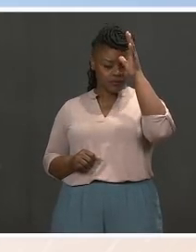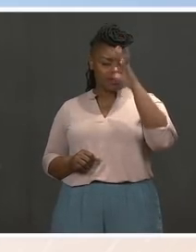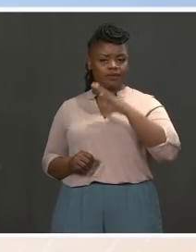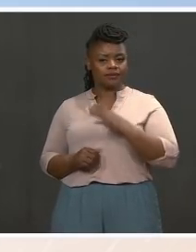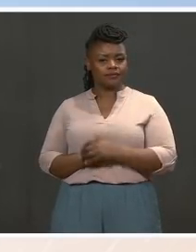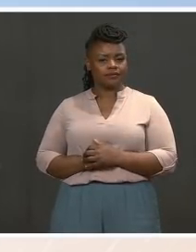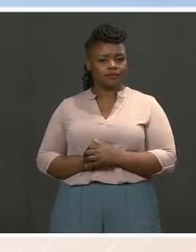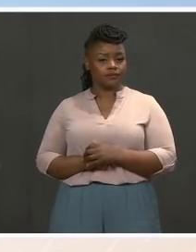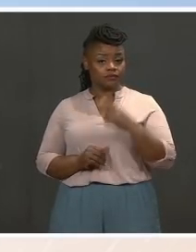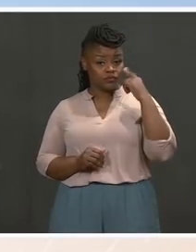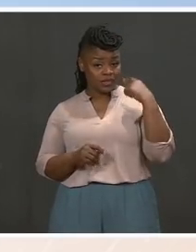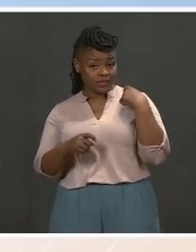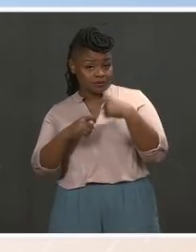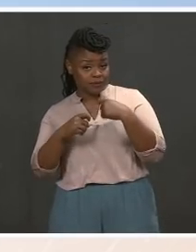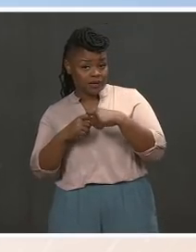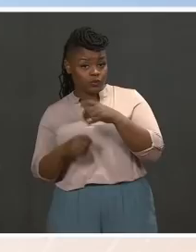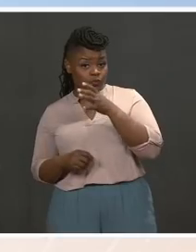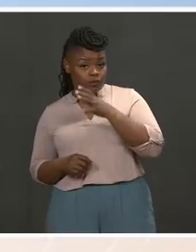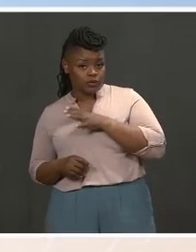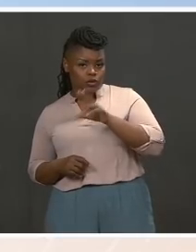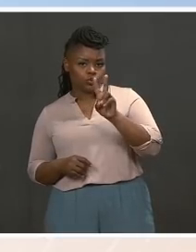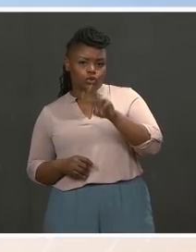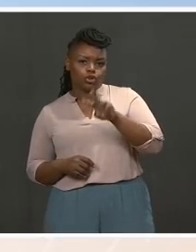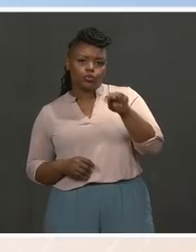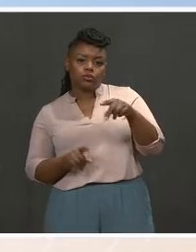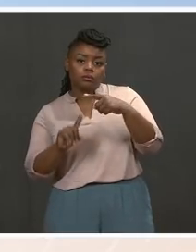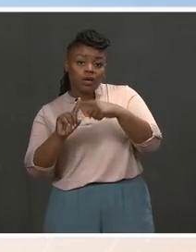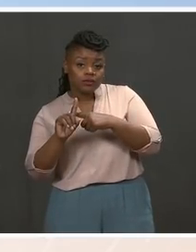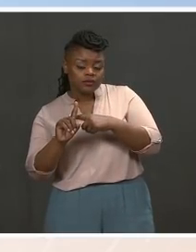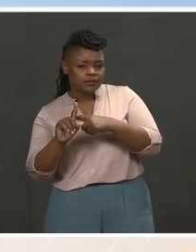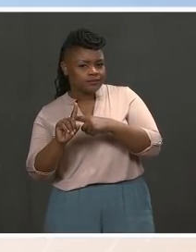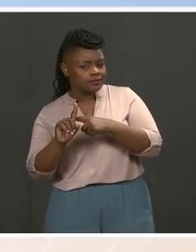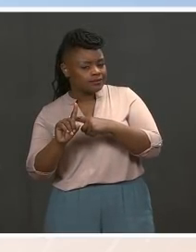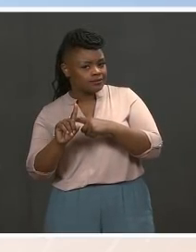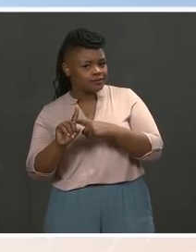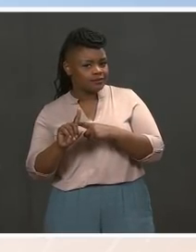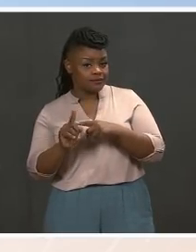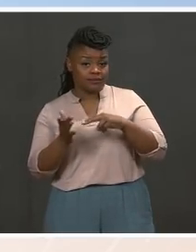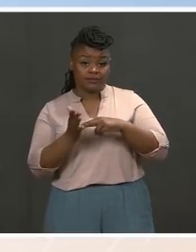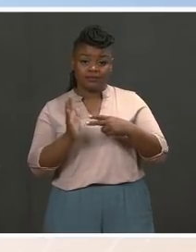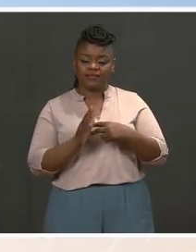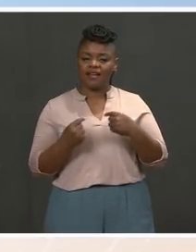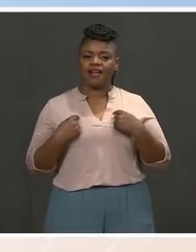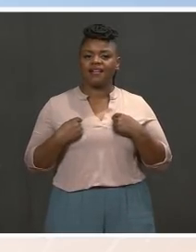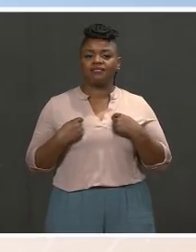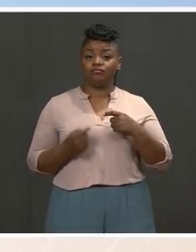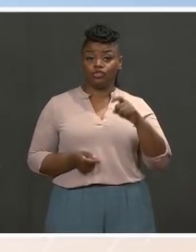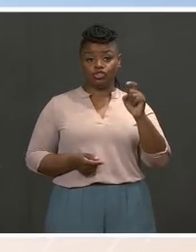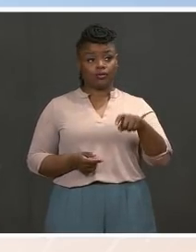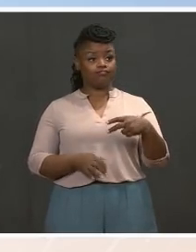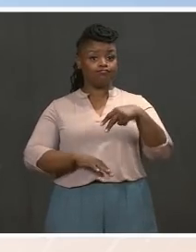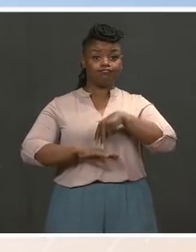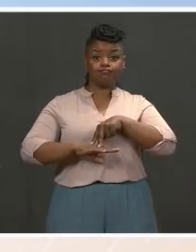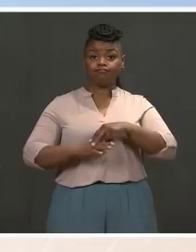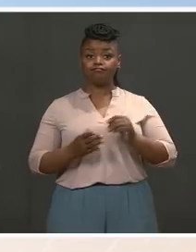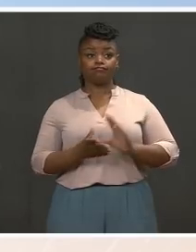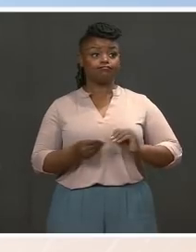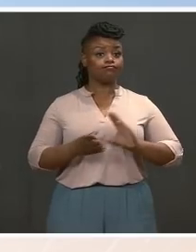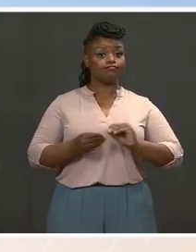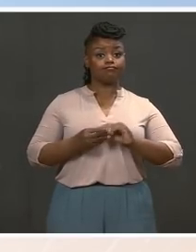months. So what does this really mean? It means I shouldn't be standing here today in front of you, and really, I should be here sometime in August.